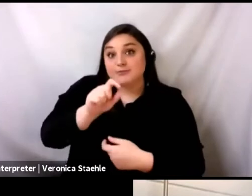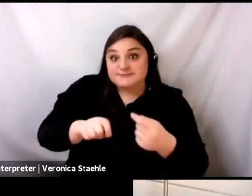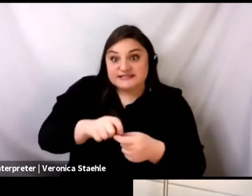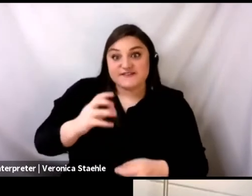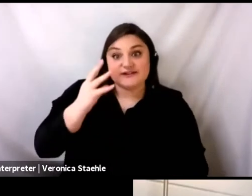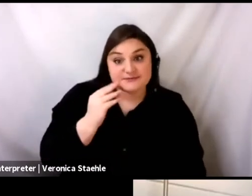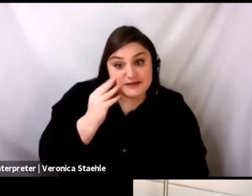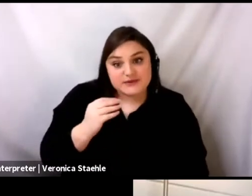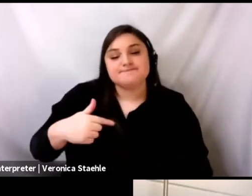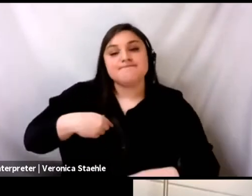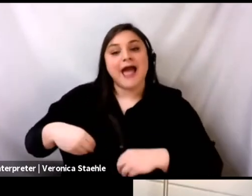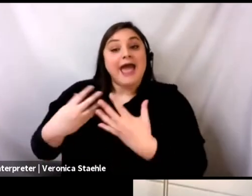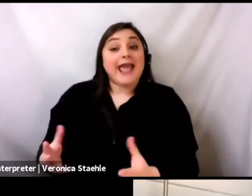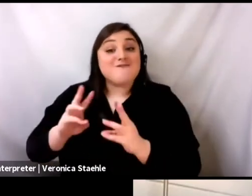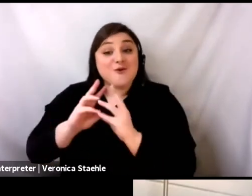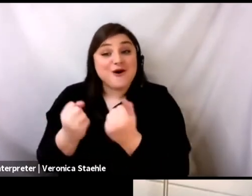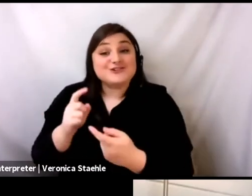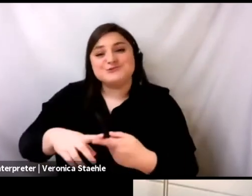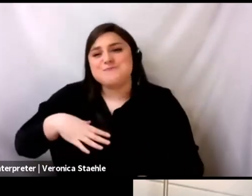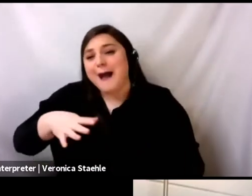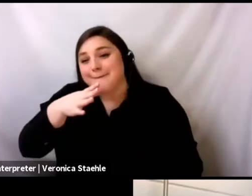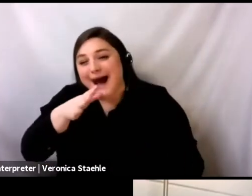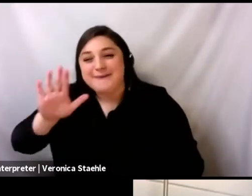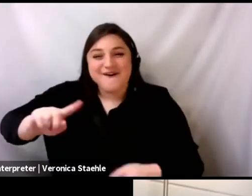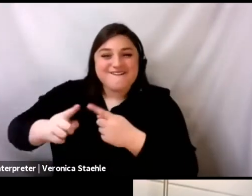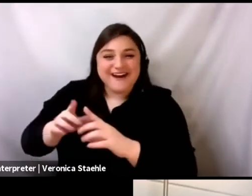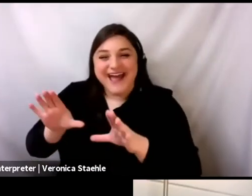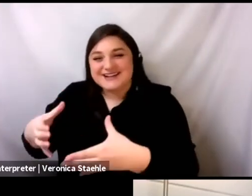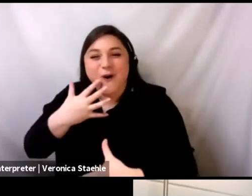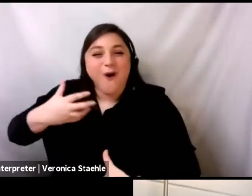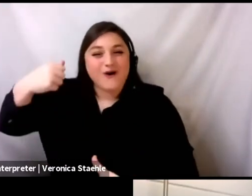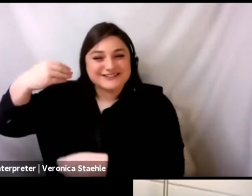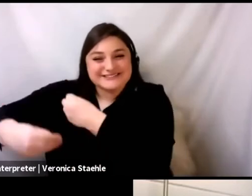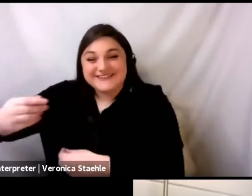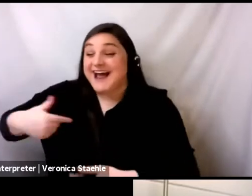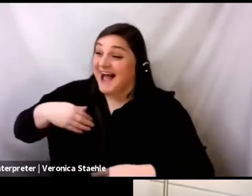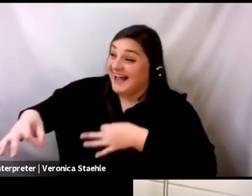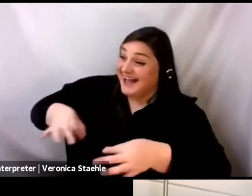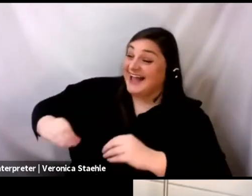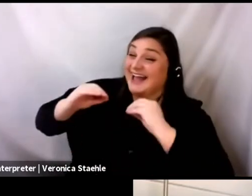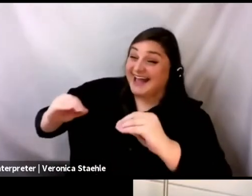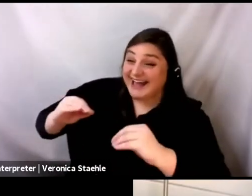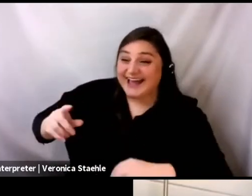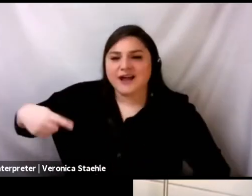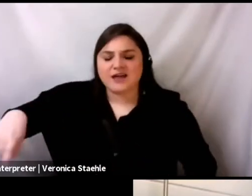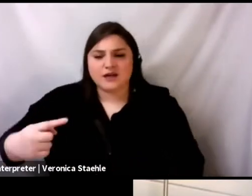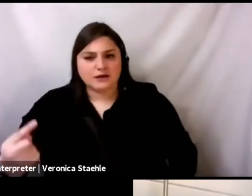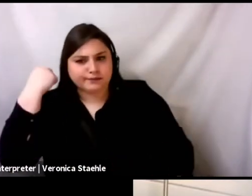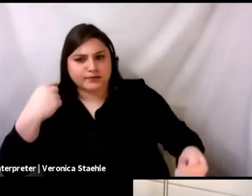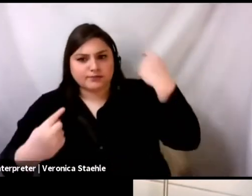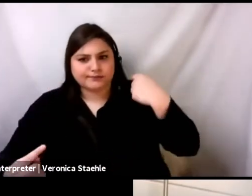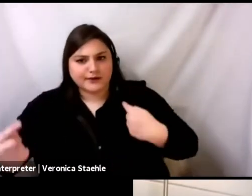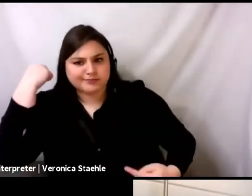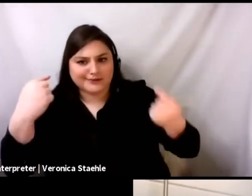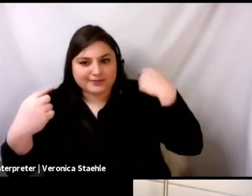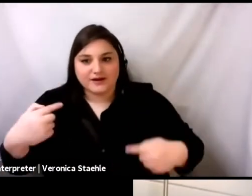and I couldn't retain their attention for like three minutes, you know, and, and that, that language of cybersecurity sort of,